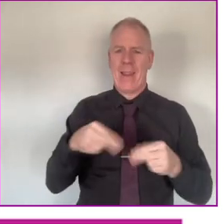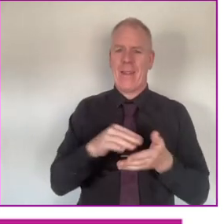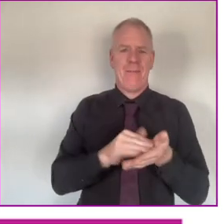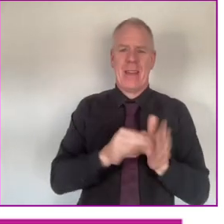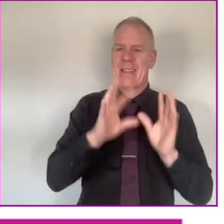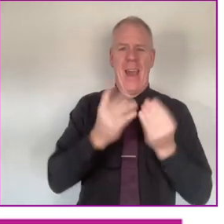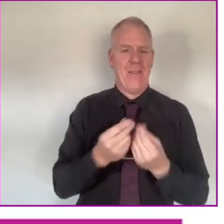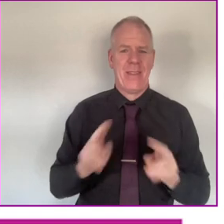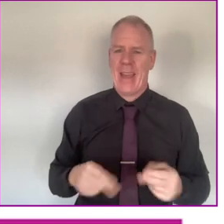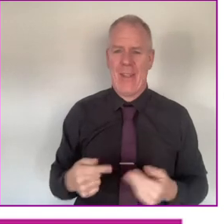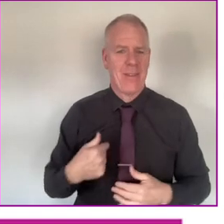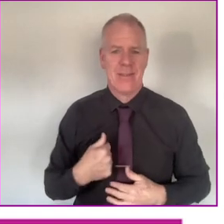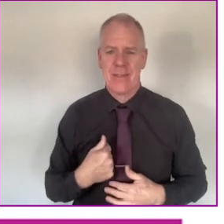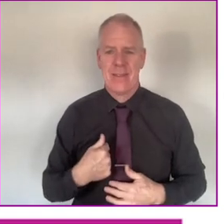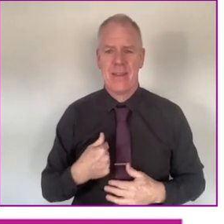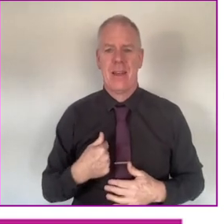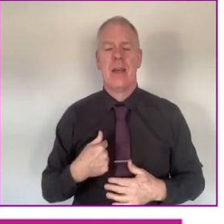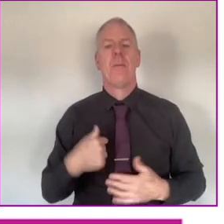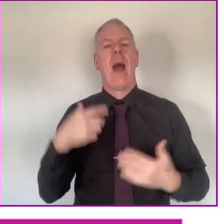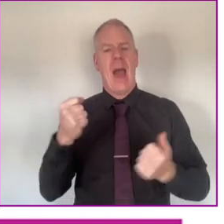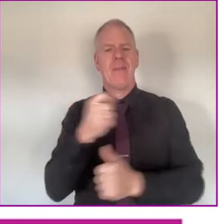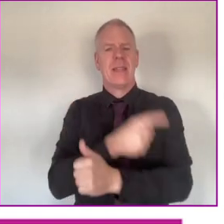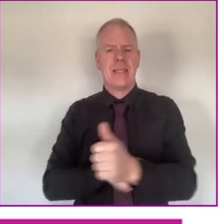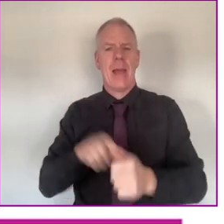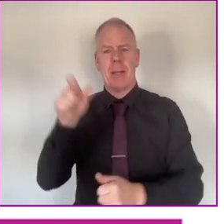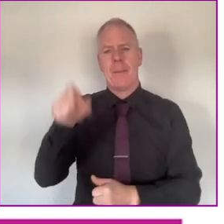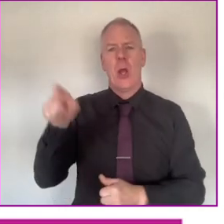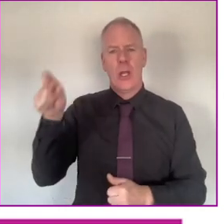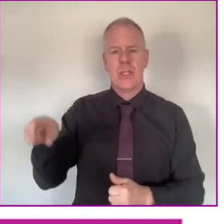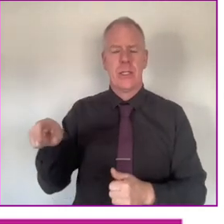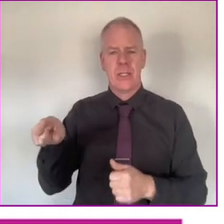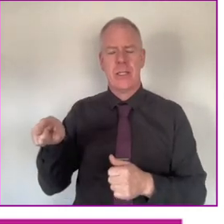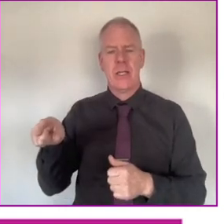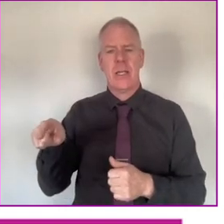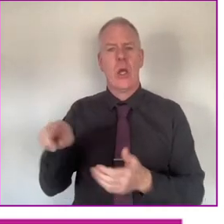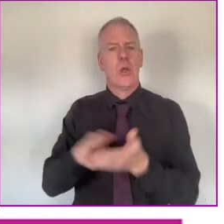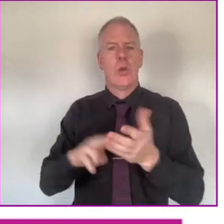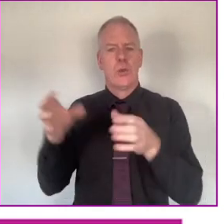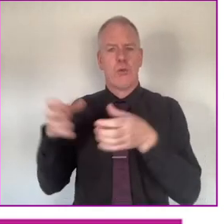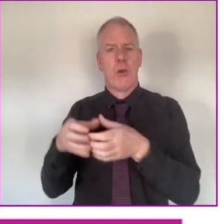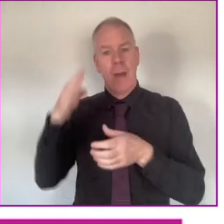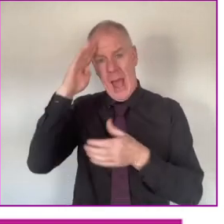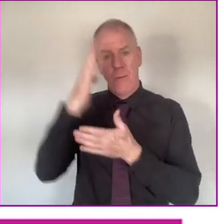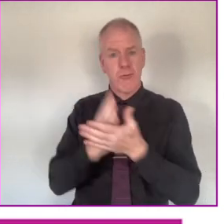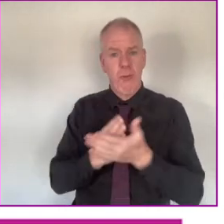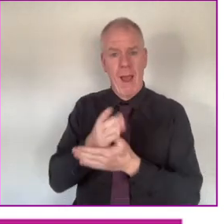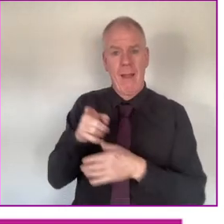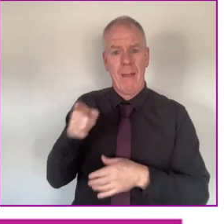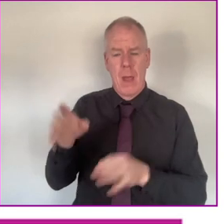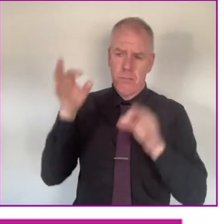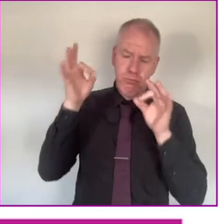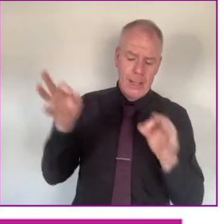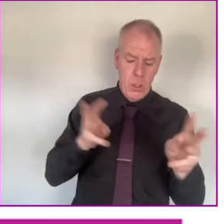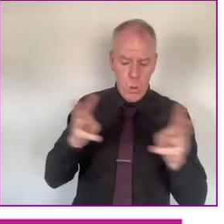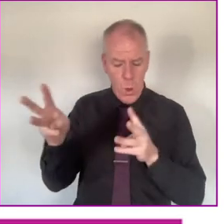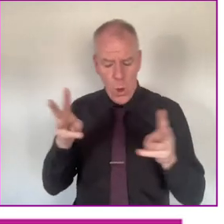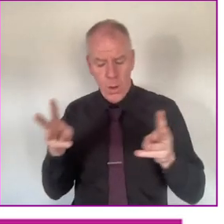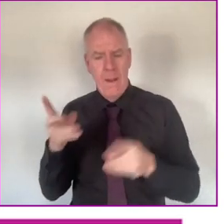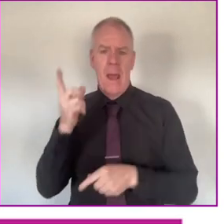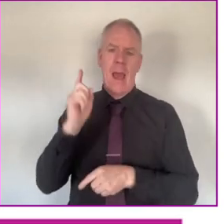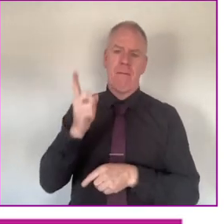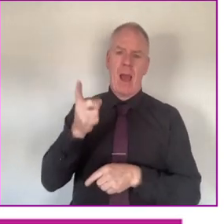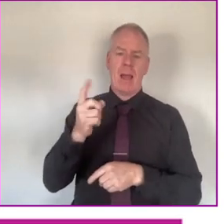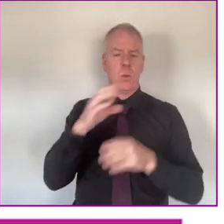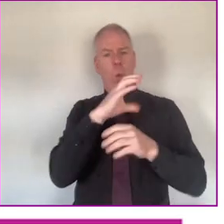everything. You know, and also there is a disabled person's disability user group in Irish Rail. Who do great